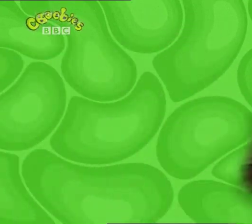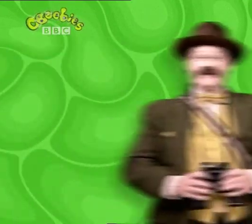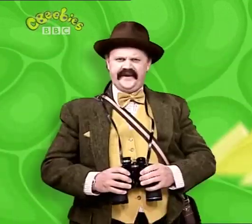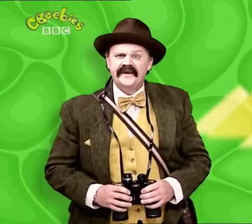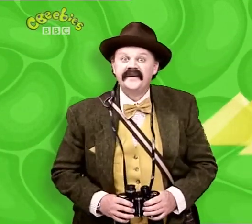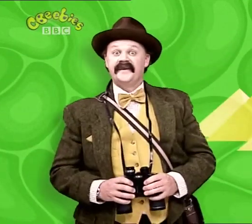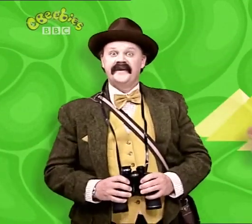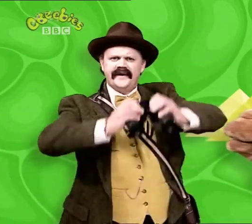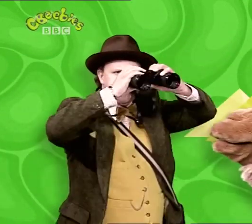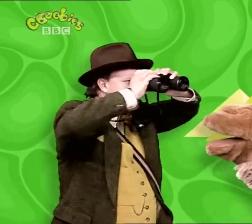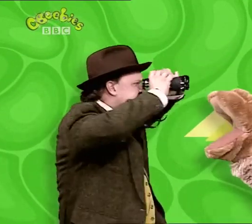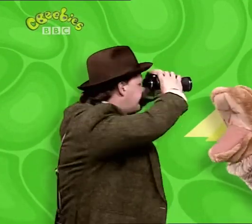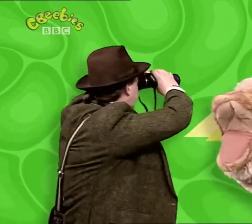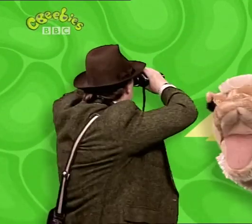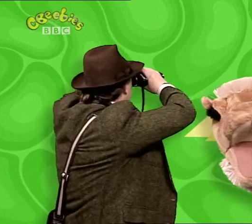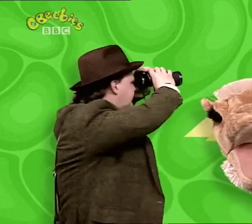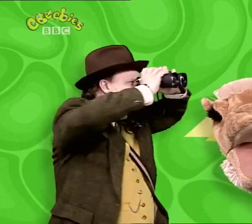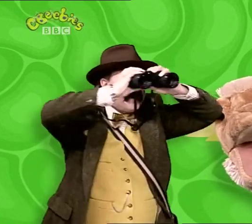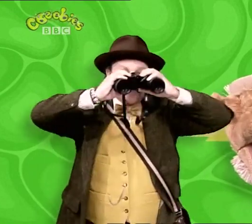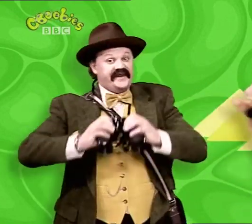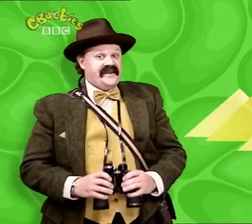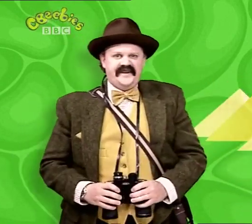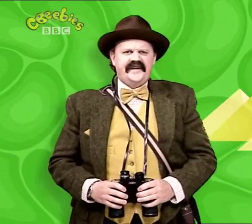He's never seen the pyramids in Egypt.